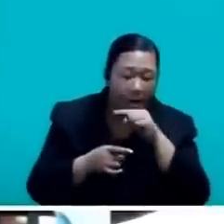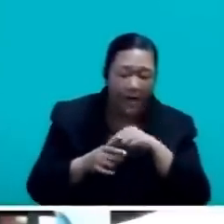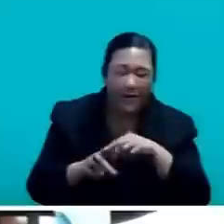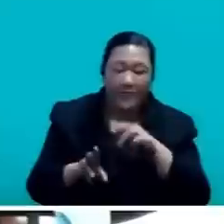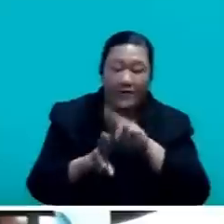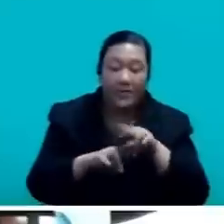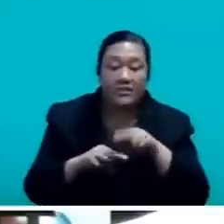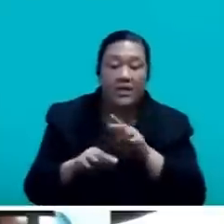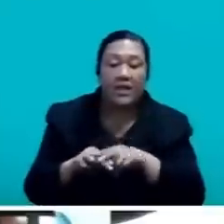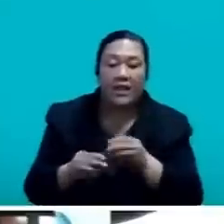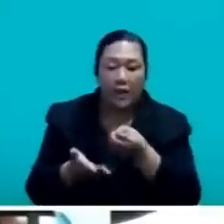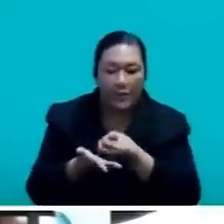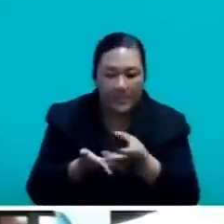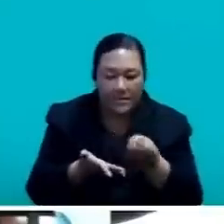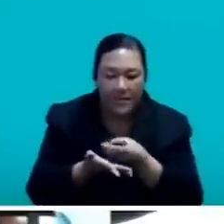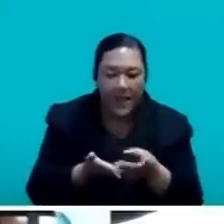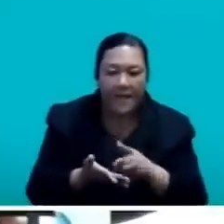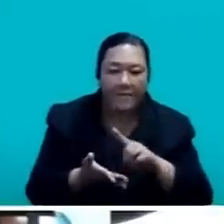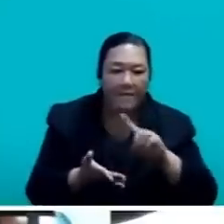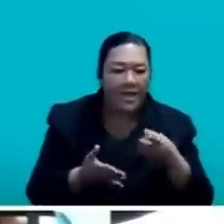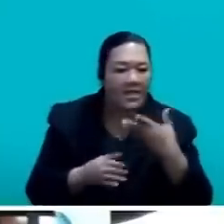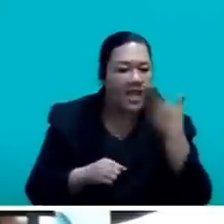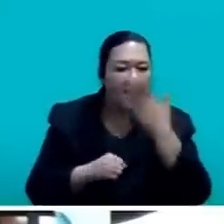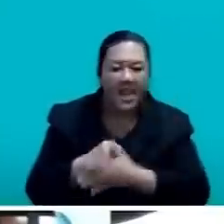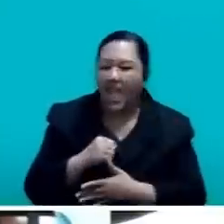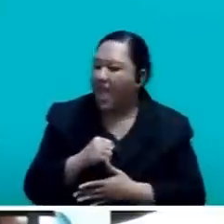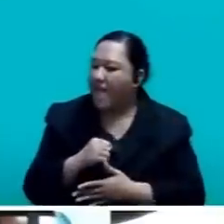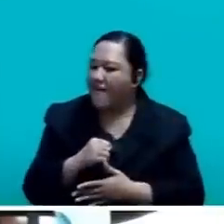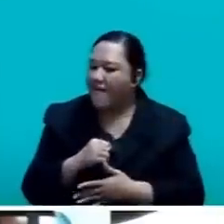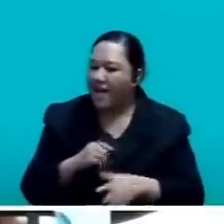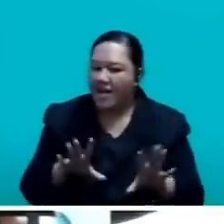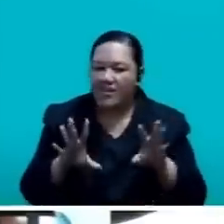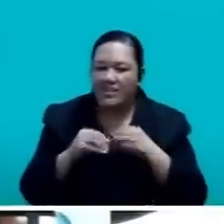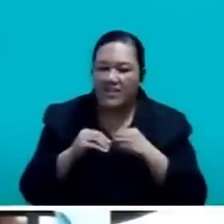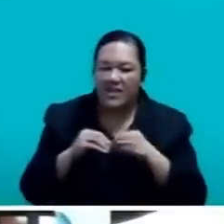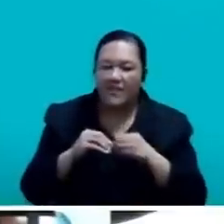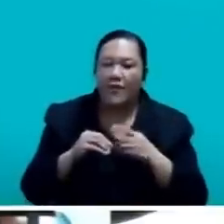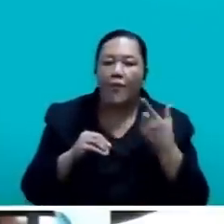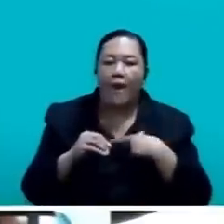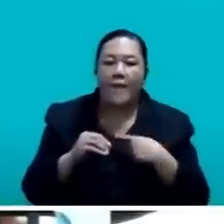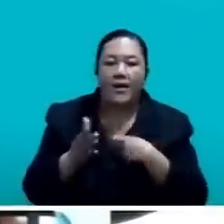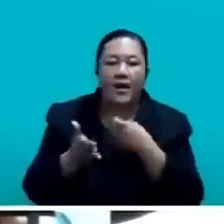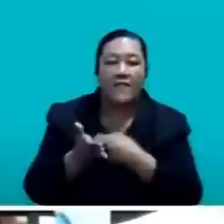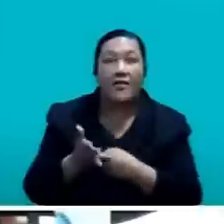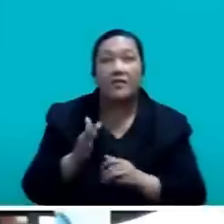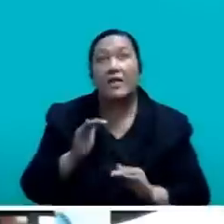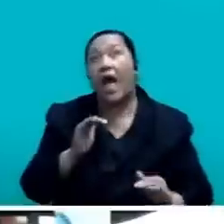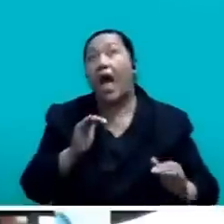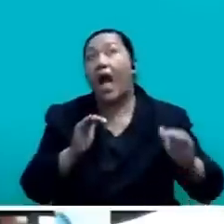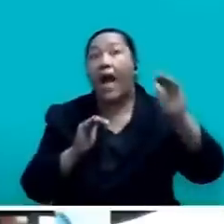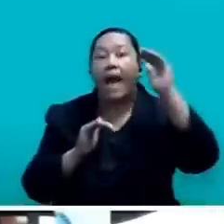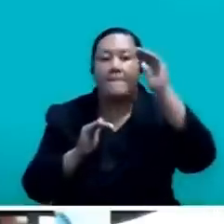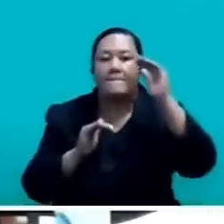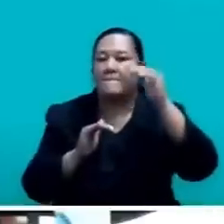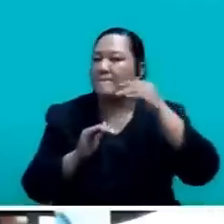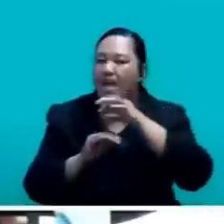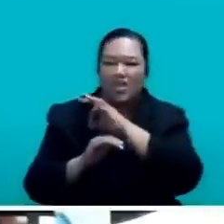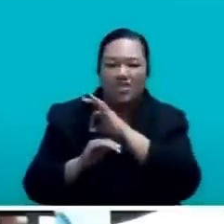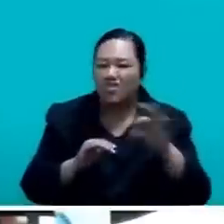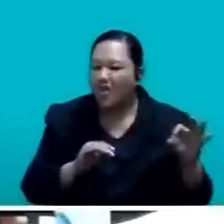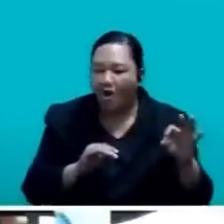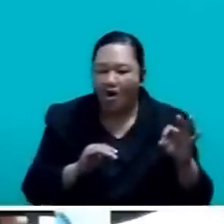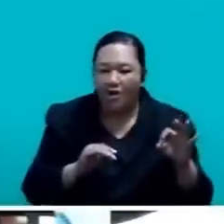come up to the mark because their revenue collection was up in the sky and speculative. They had pulled wool